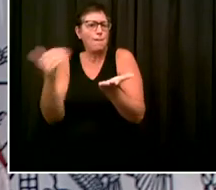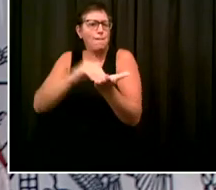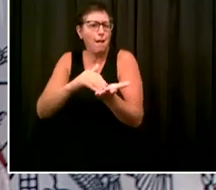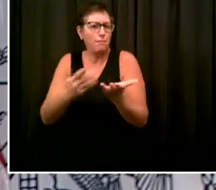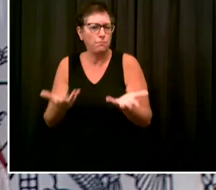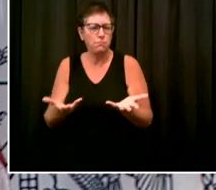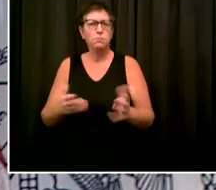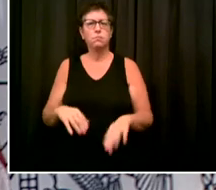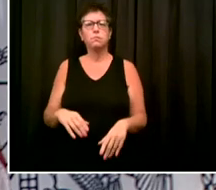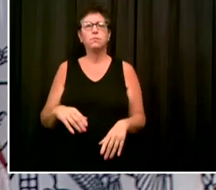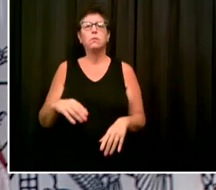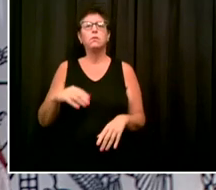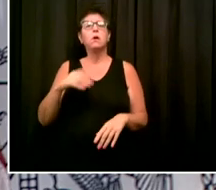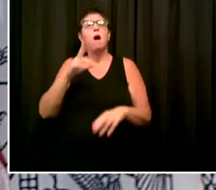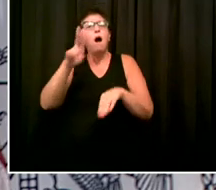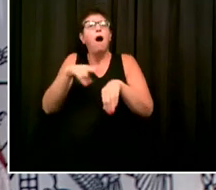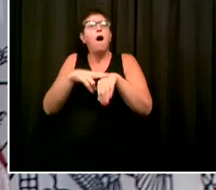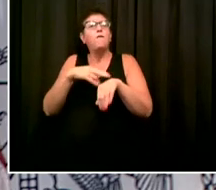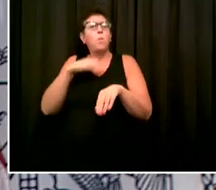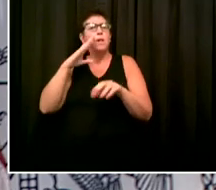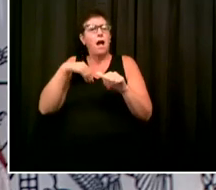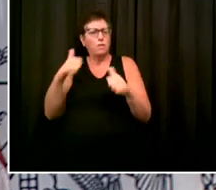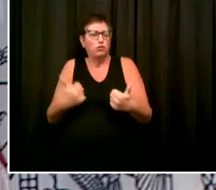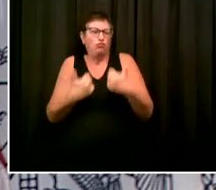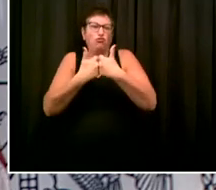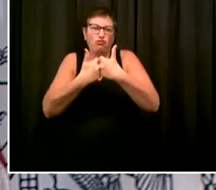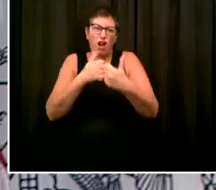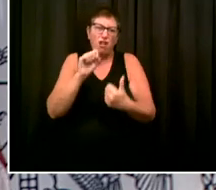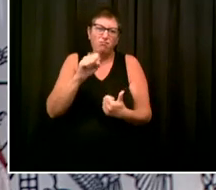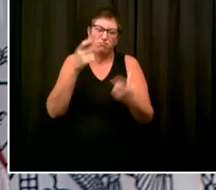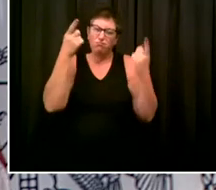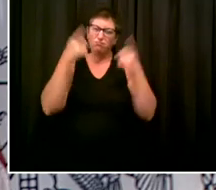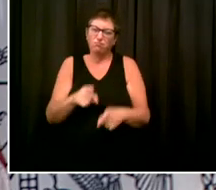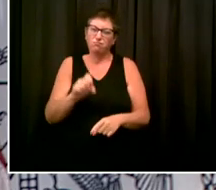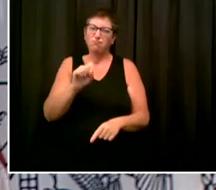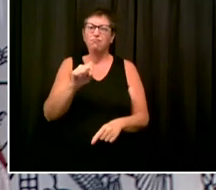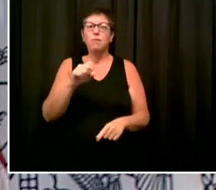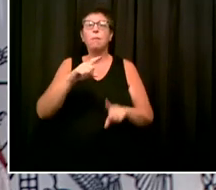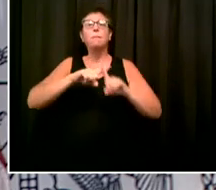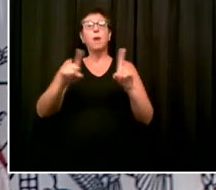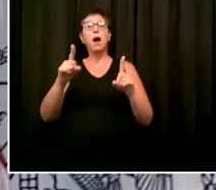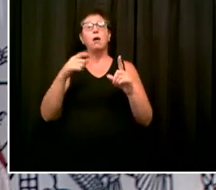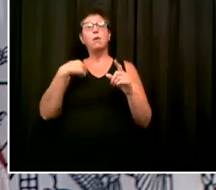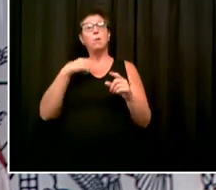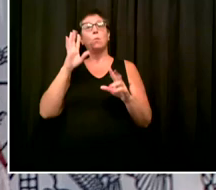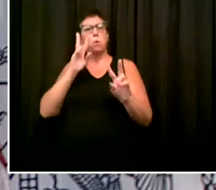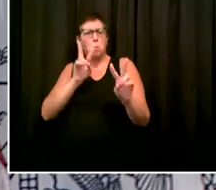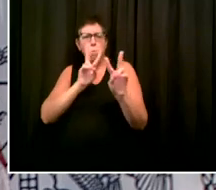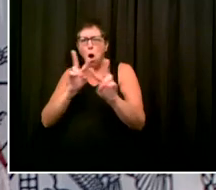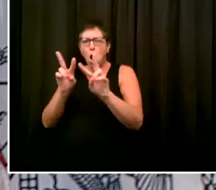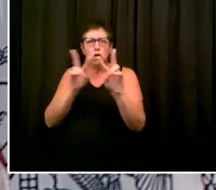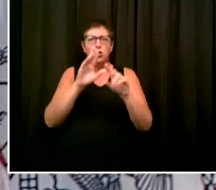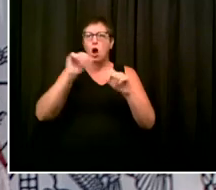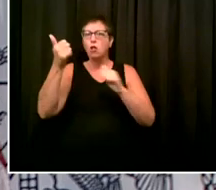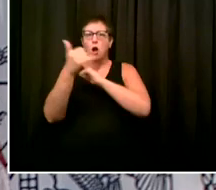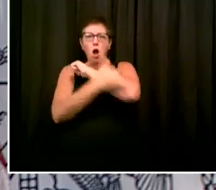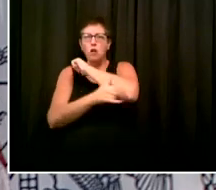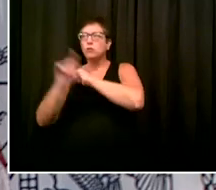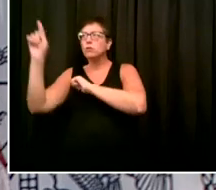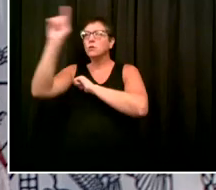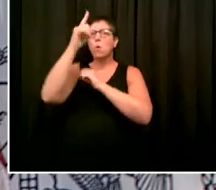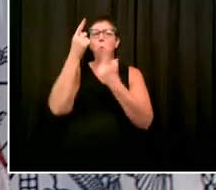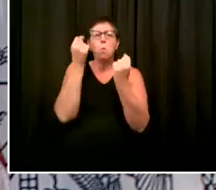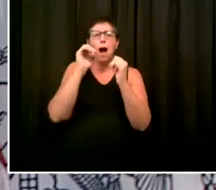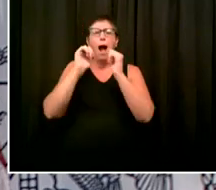But I think we see a lot of good examples from around the world of those challenges being managed well and us being